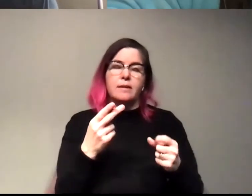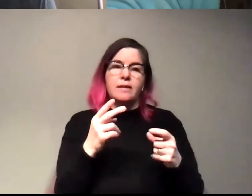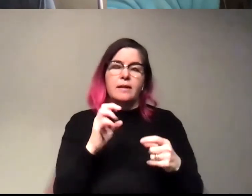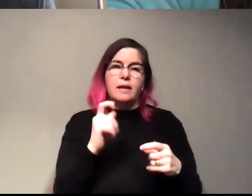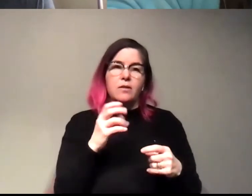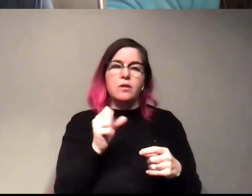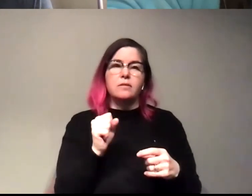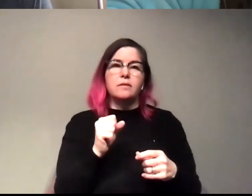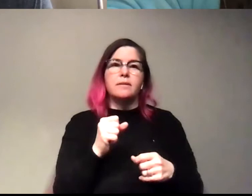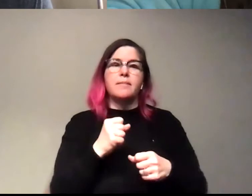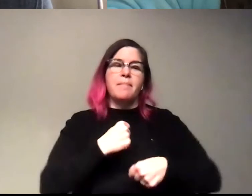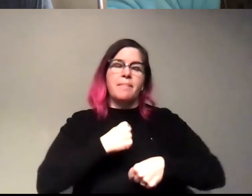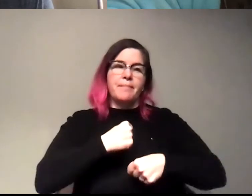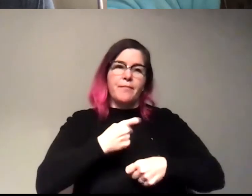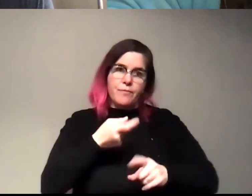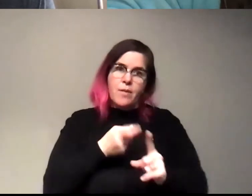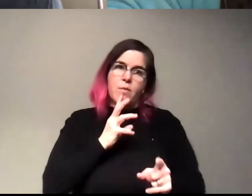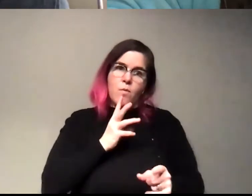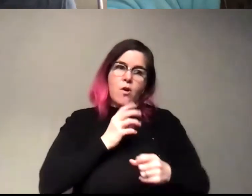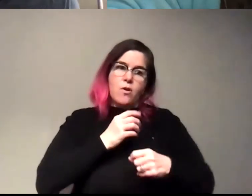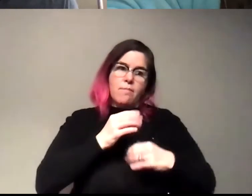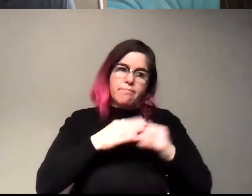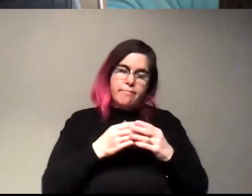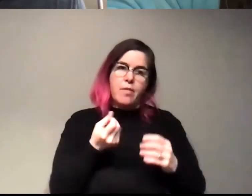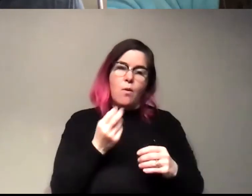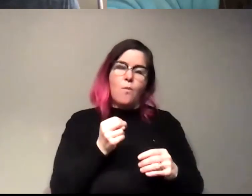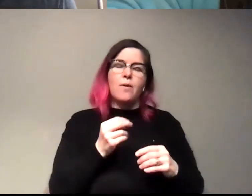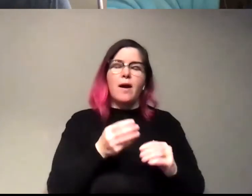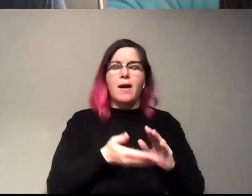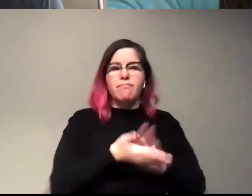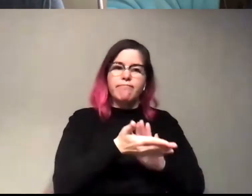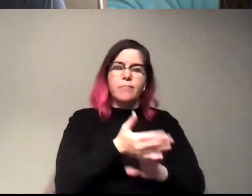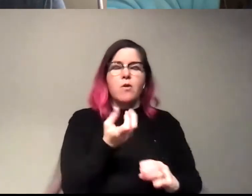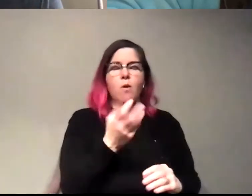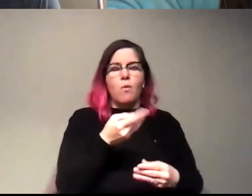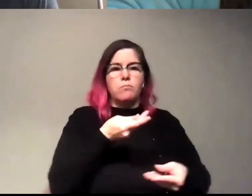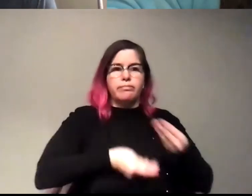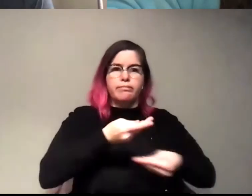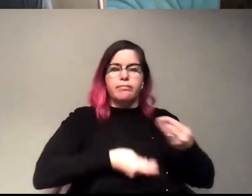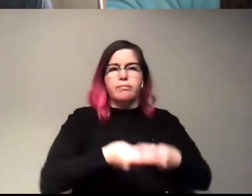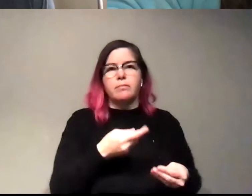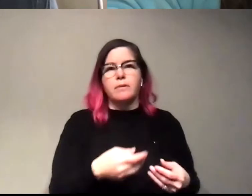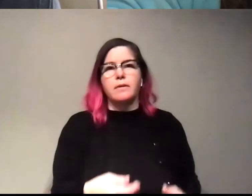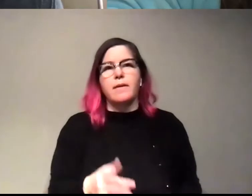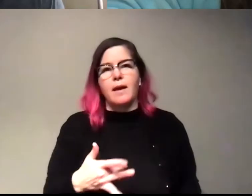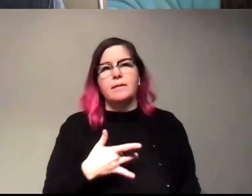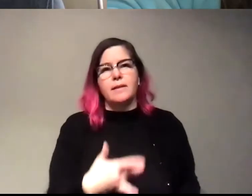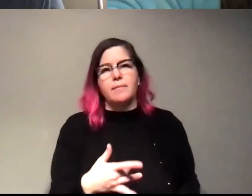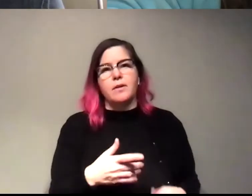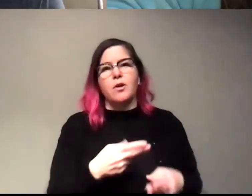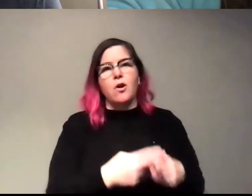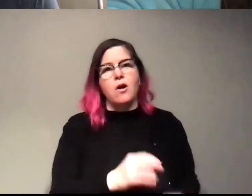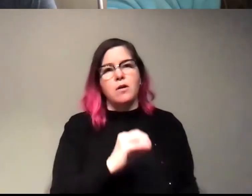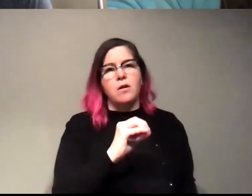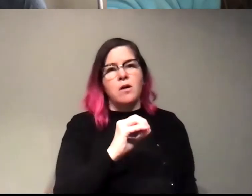build their own, um, you know, to power their own metabolism. Yeah. And so that's generally, it's considered an oxygenic